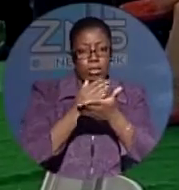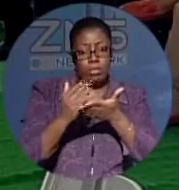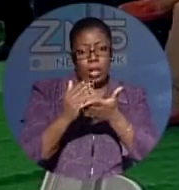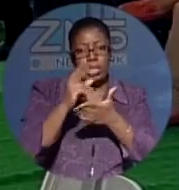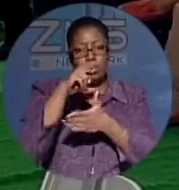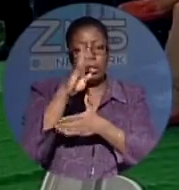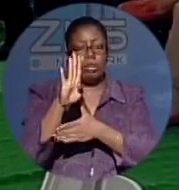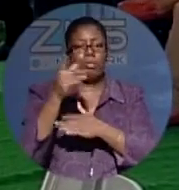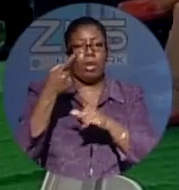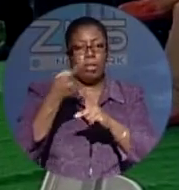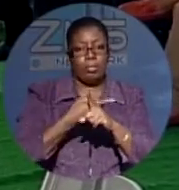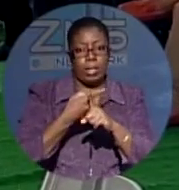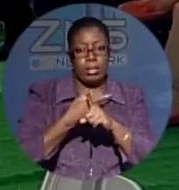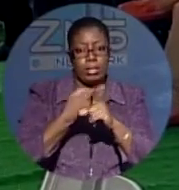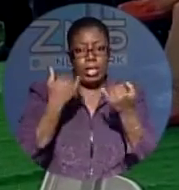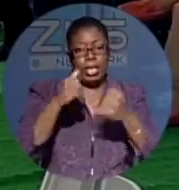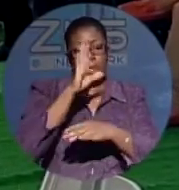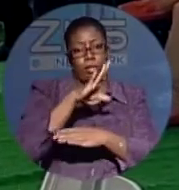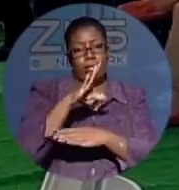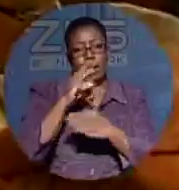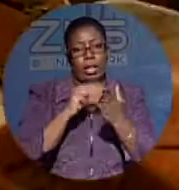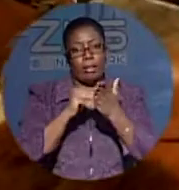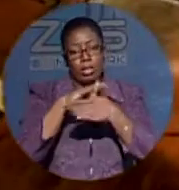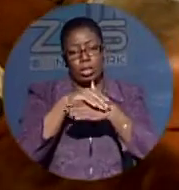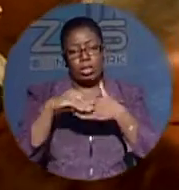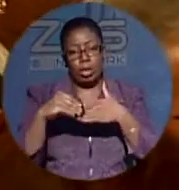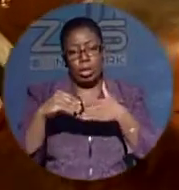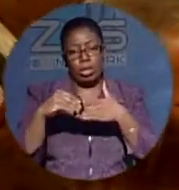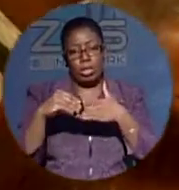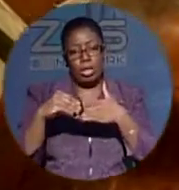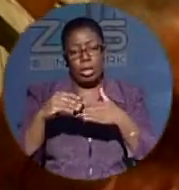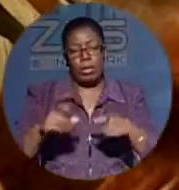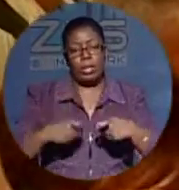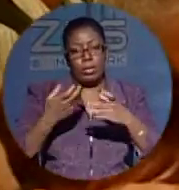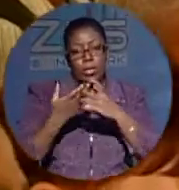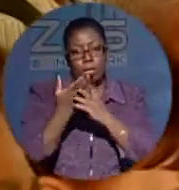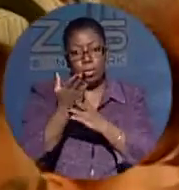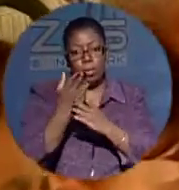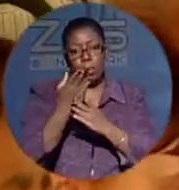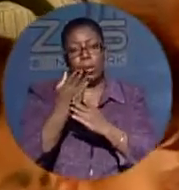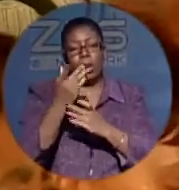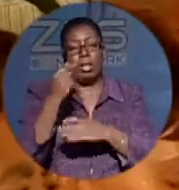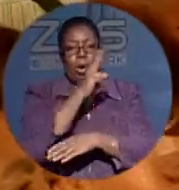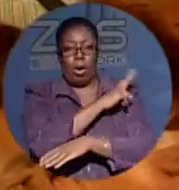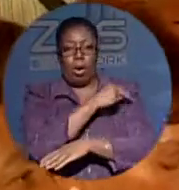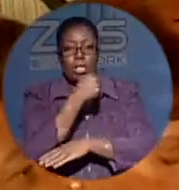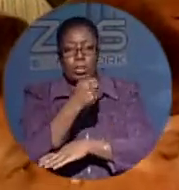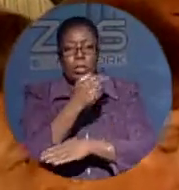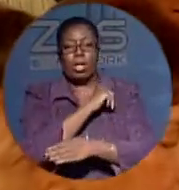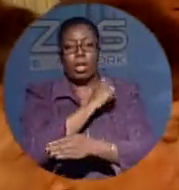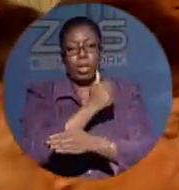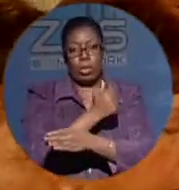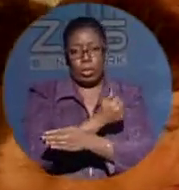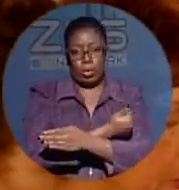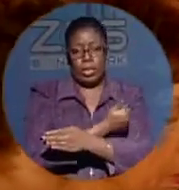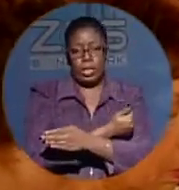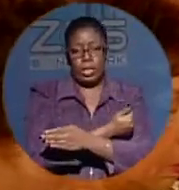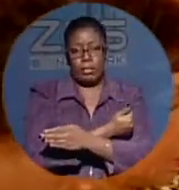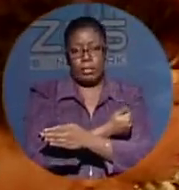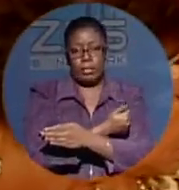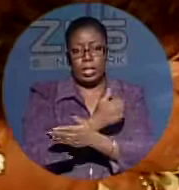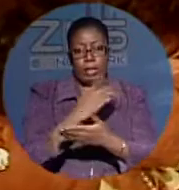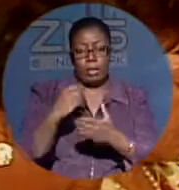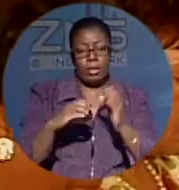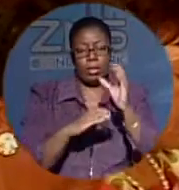months. Now, $55 million will be provided through a loan to the public hospital's authority, and the remainder of the funding, the government. Aside from